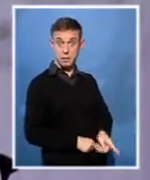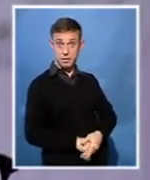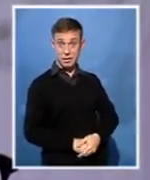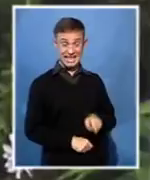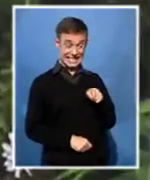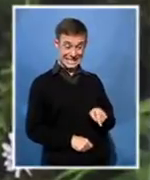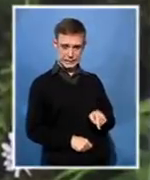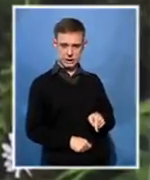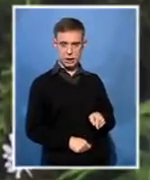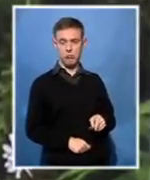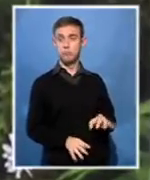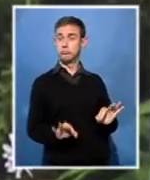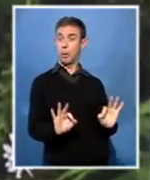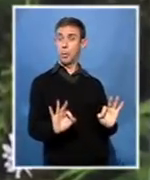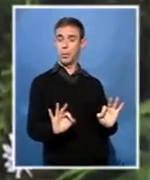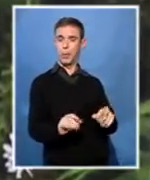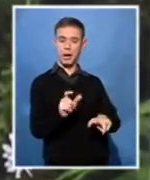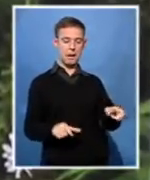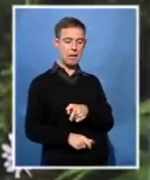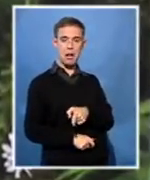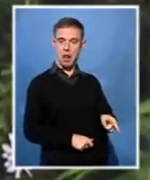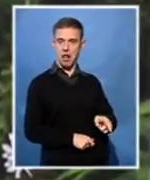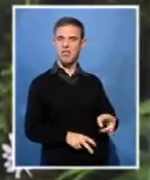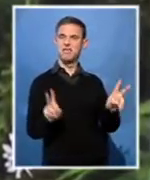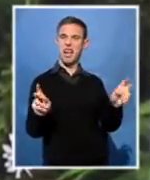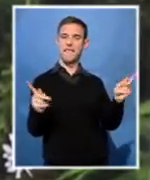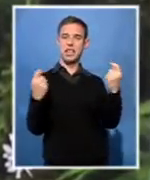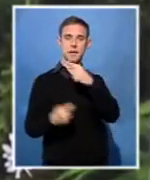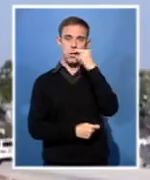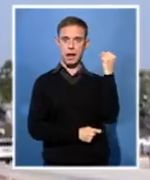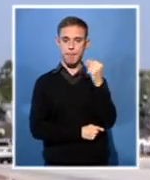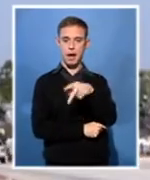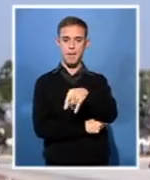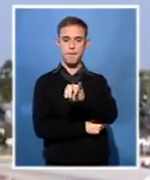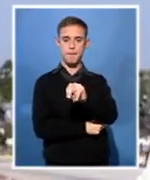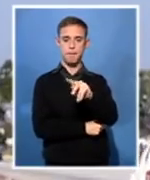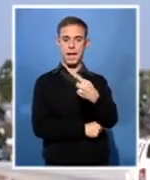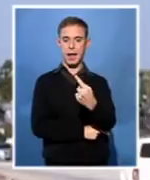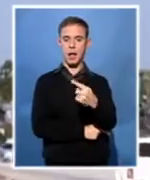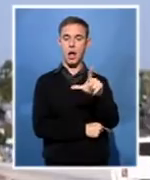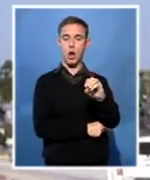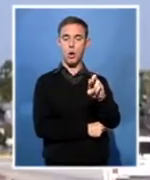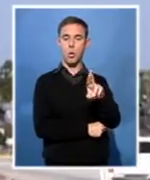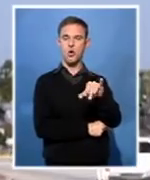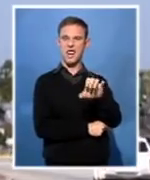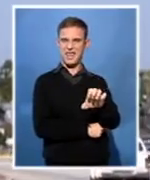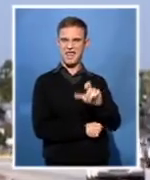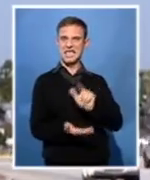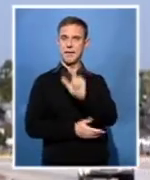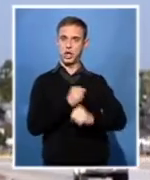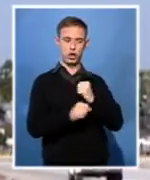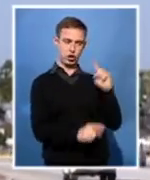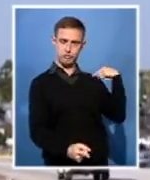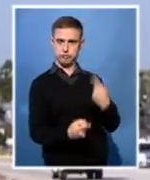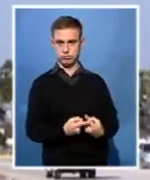and charity event, the Pink Lurie Mardi Gras and Arts Festival is in its 17th year. Tanya Krauser, SABC